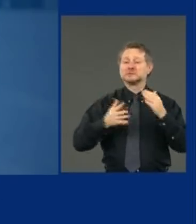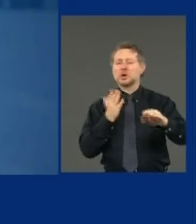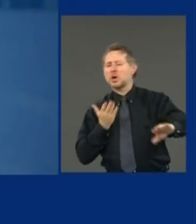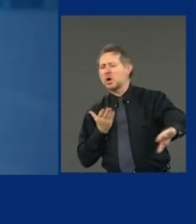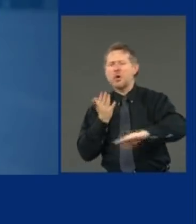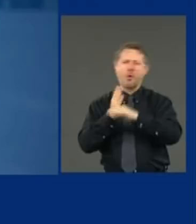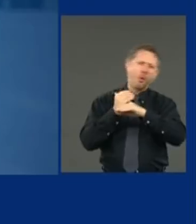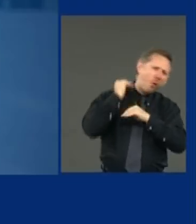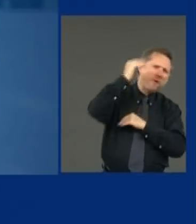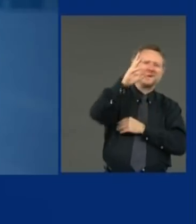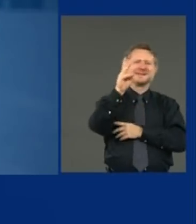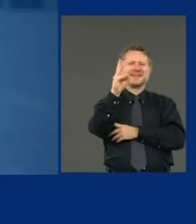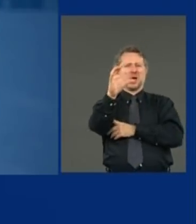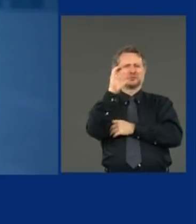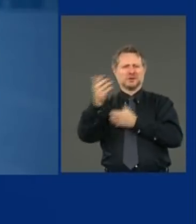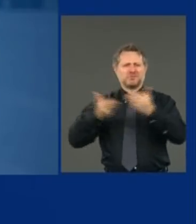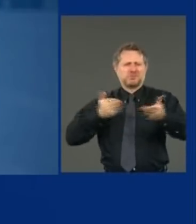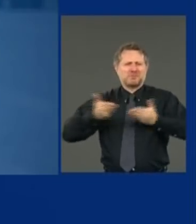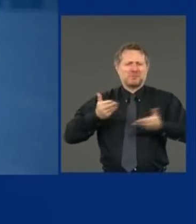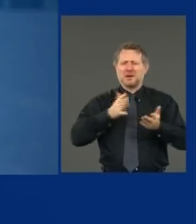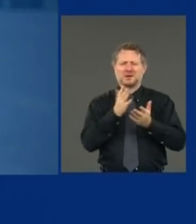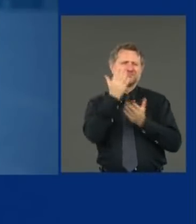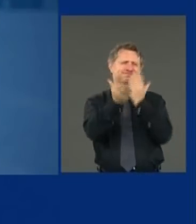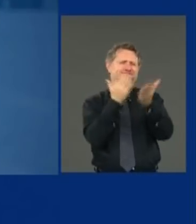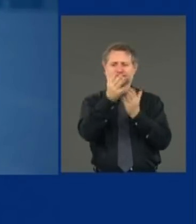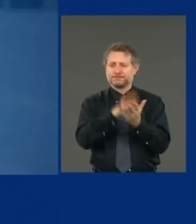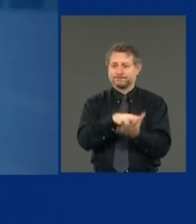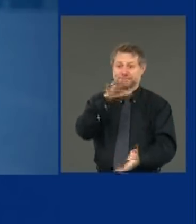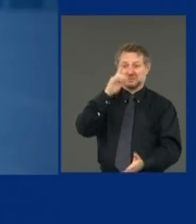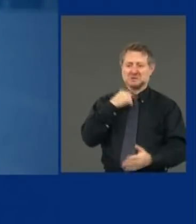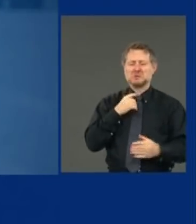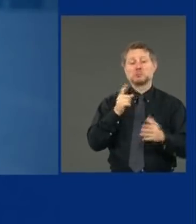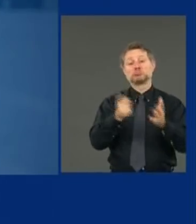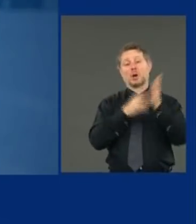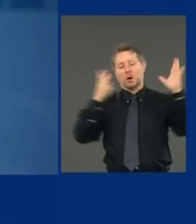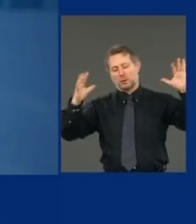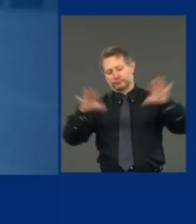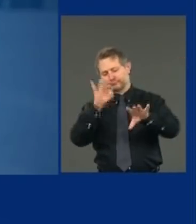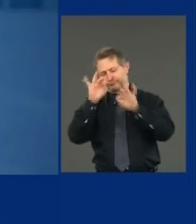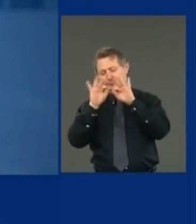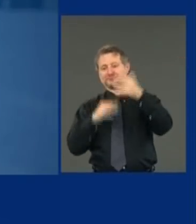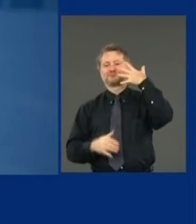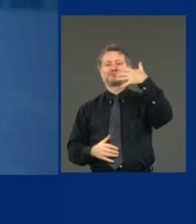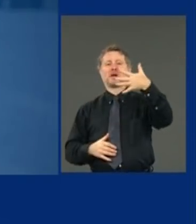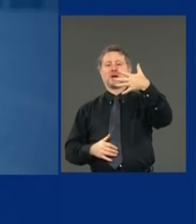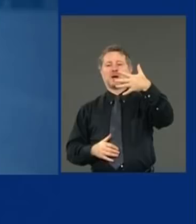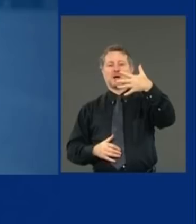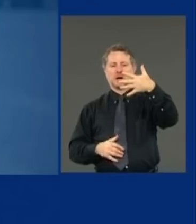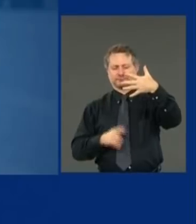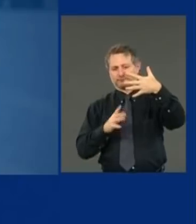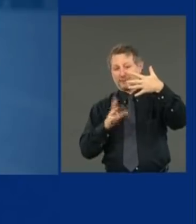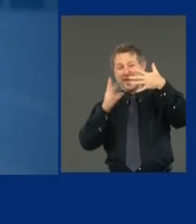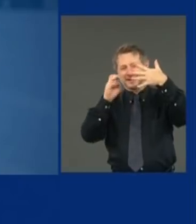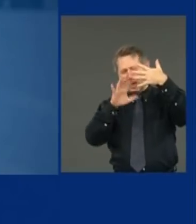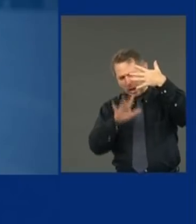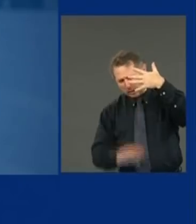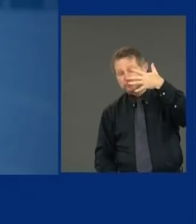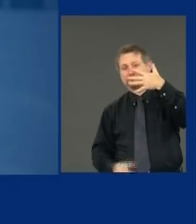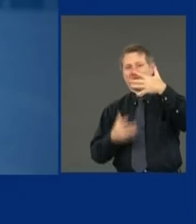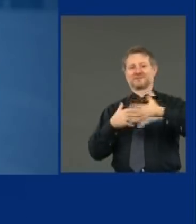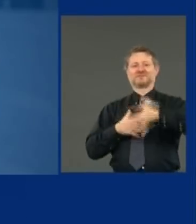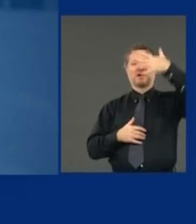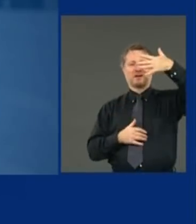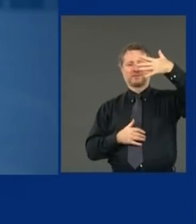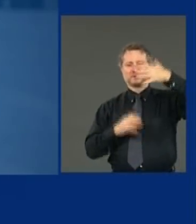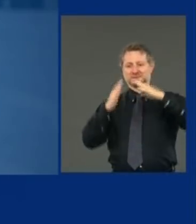videos. We showed you the five finalists that are now open for voting. Here's